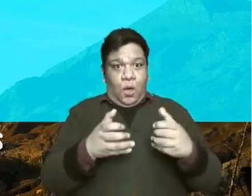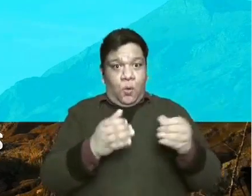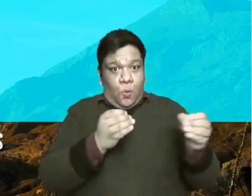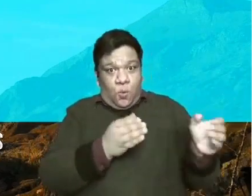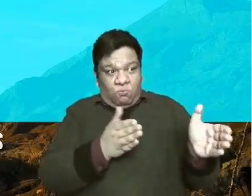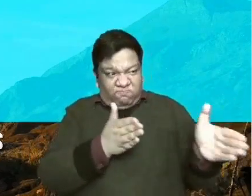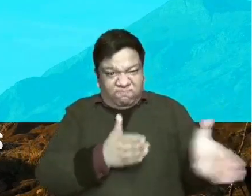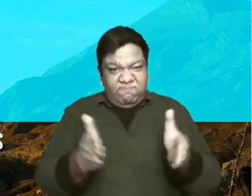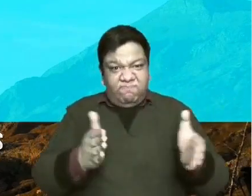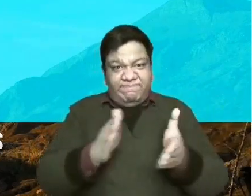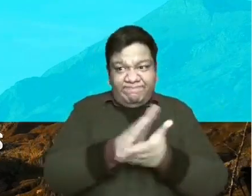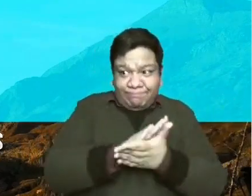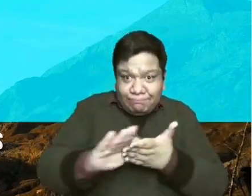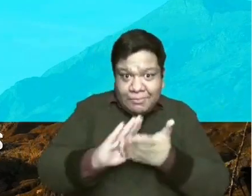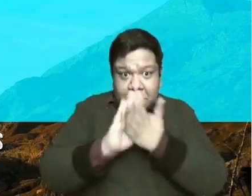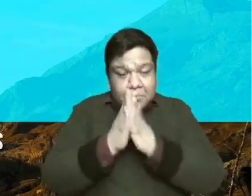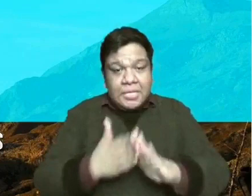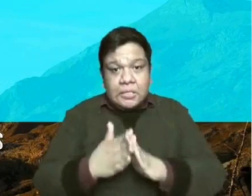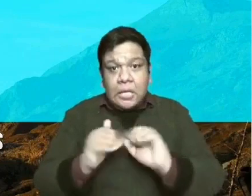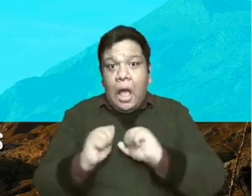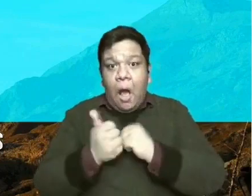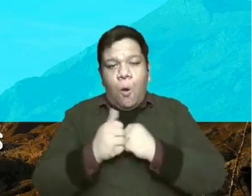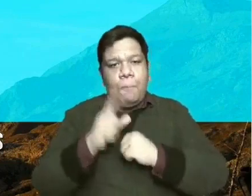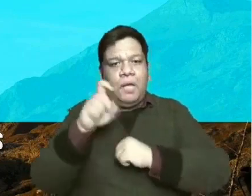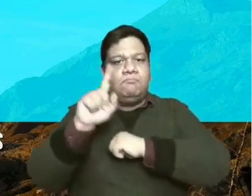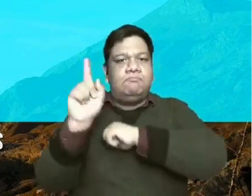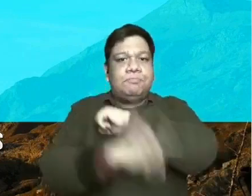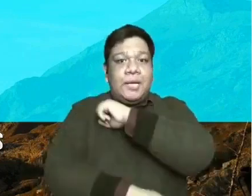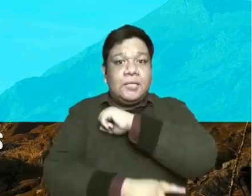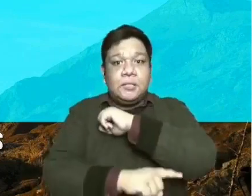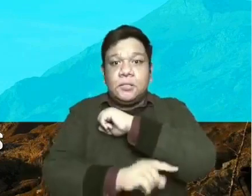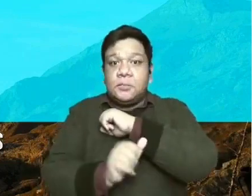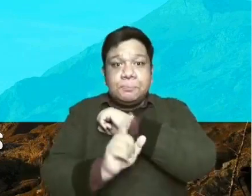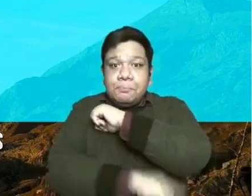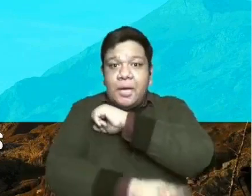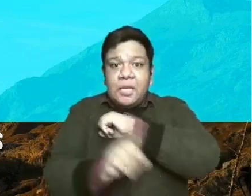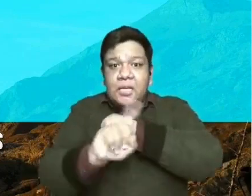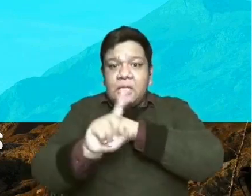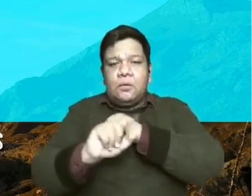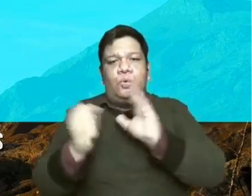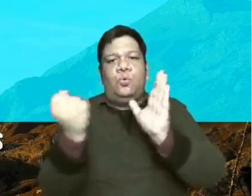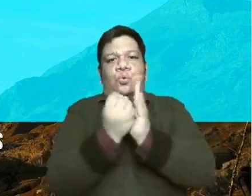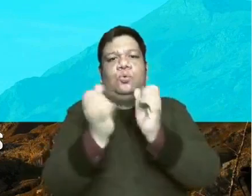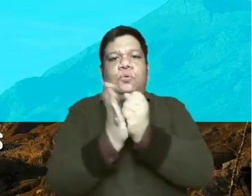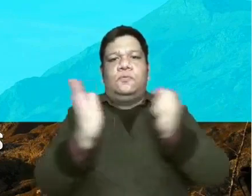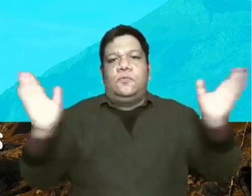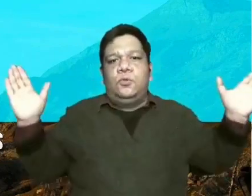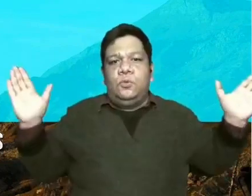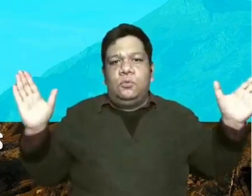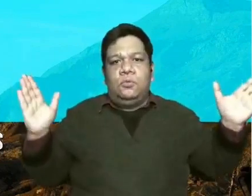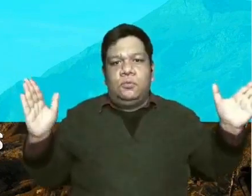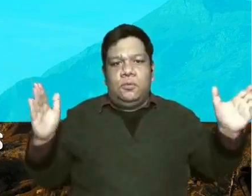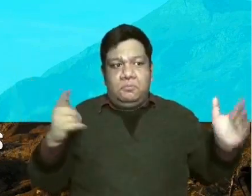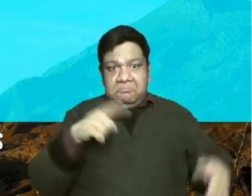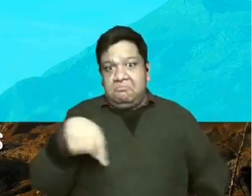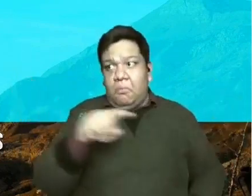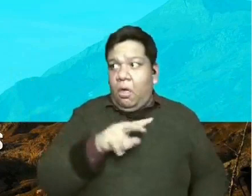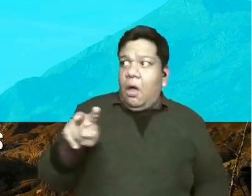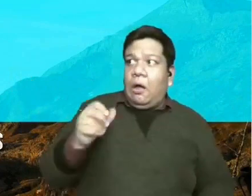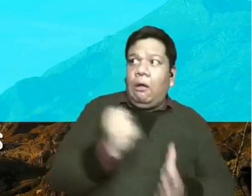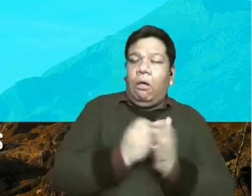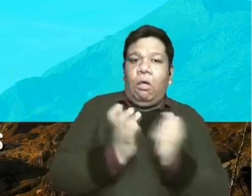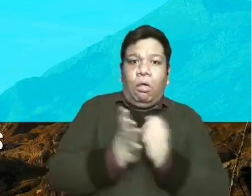imposing one of the most cruel forms of punishment, the crucifixion. Sinong hindi matakot dito?